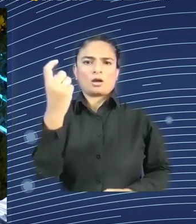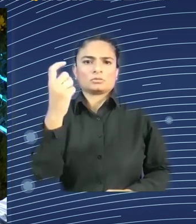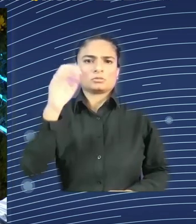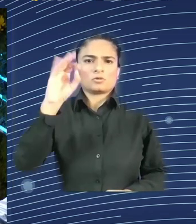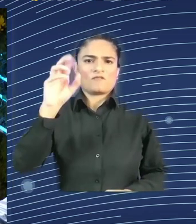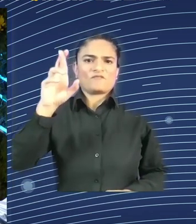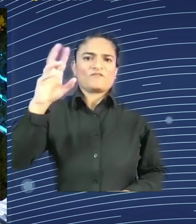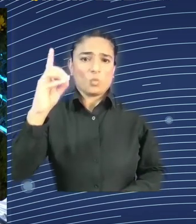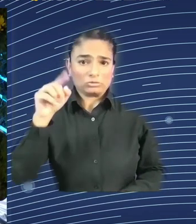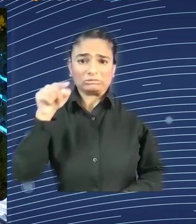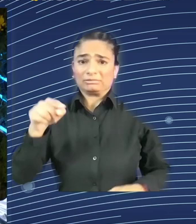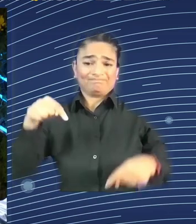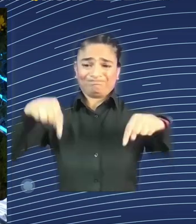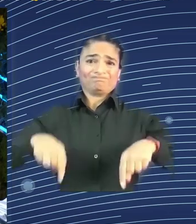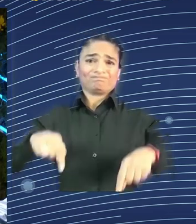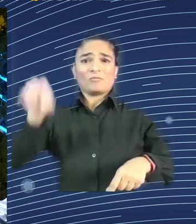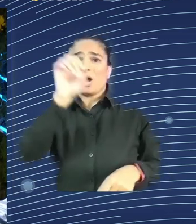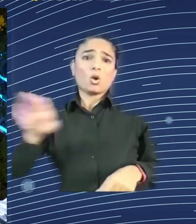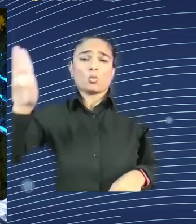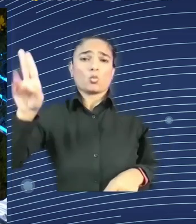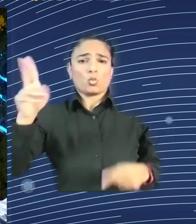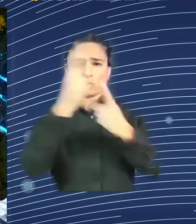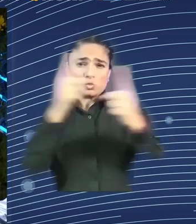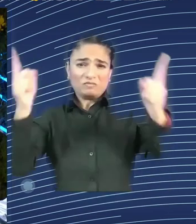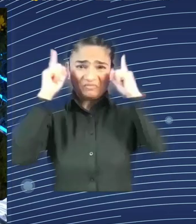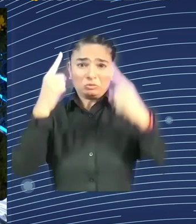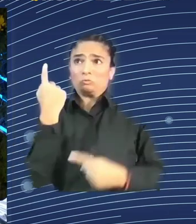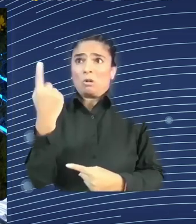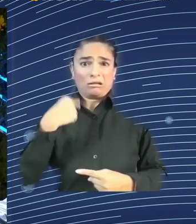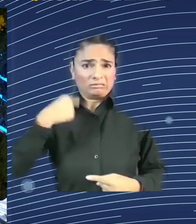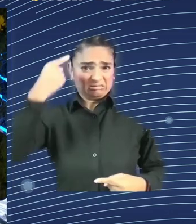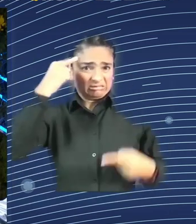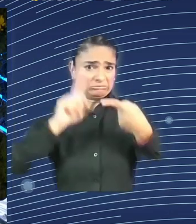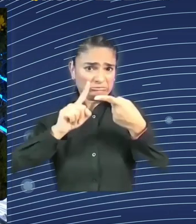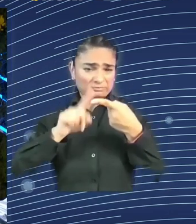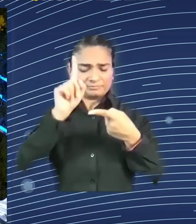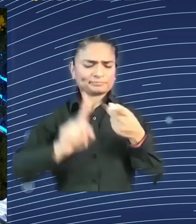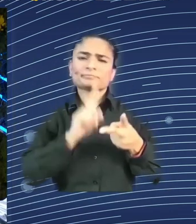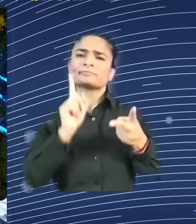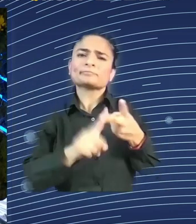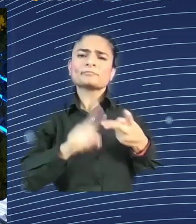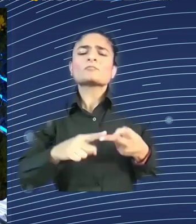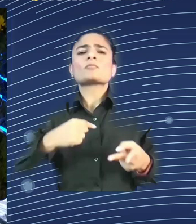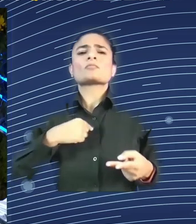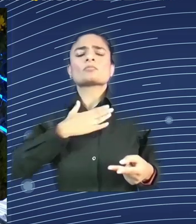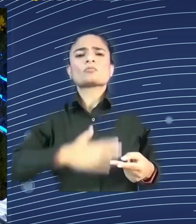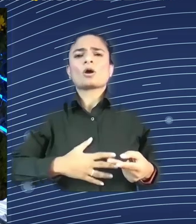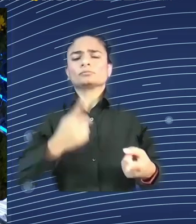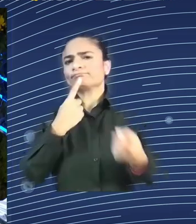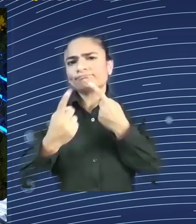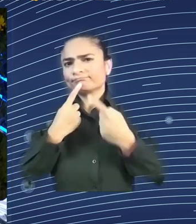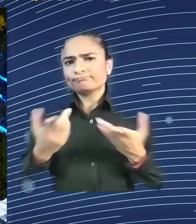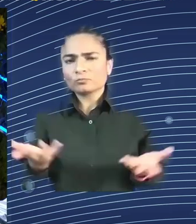is another topic that is related to this, which is actually the amount of funding that we can